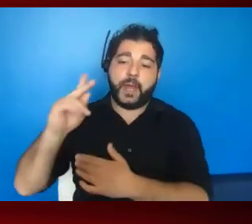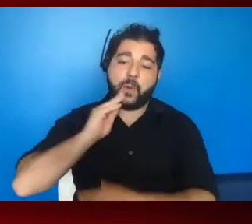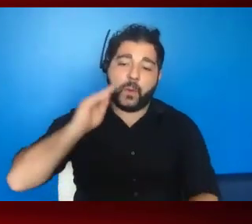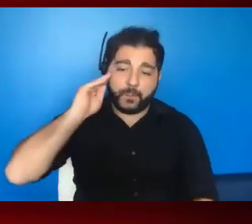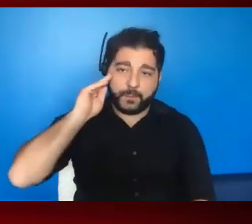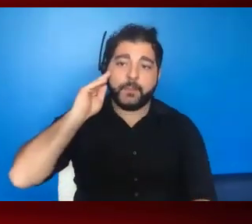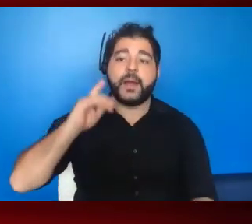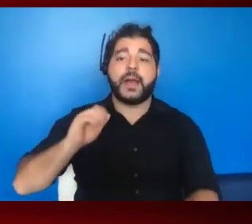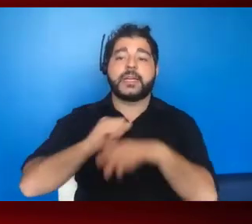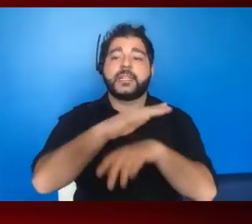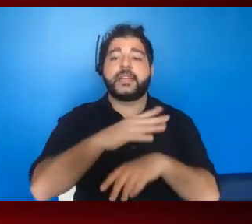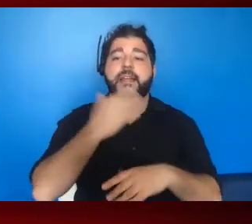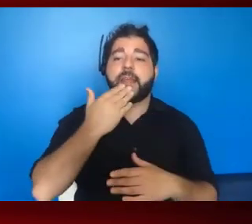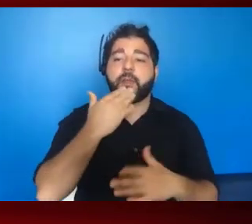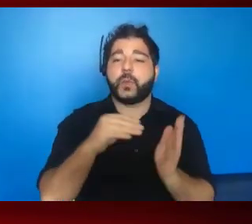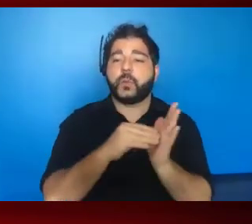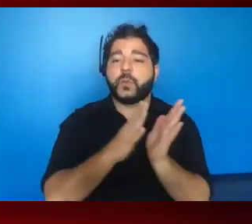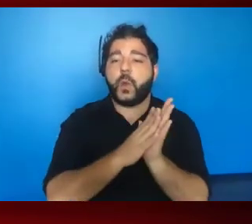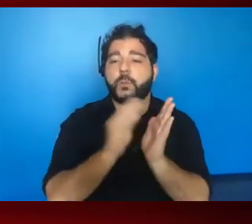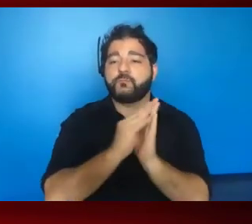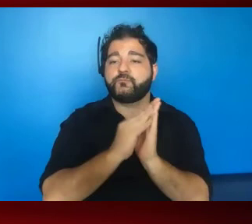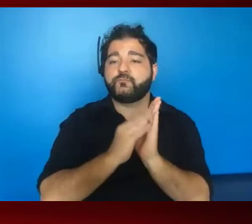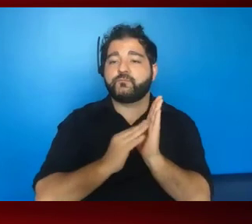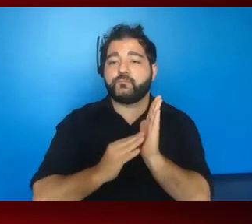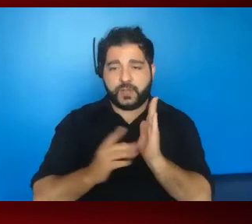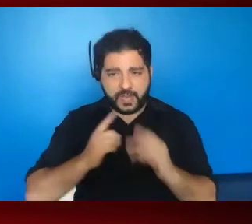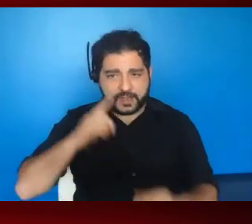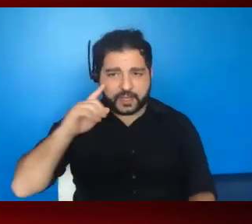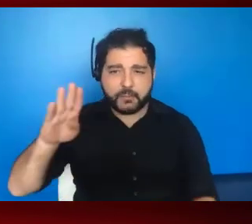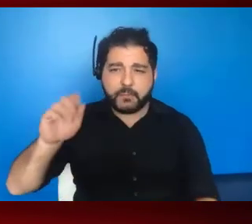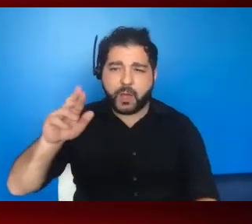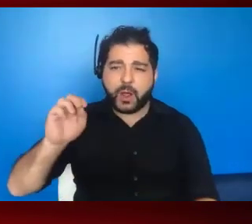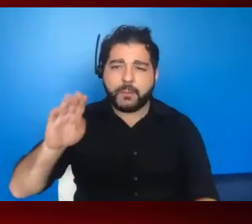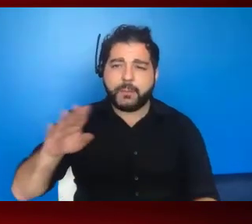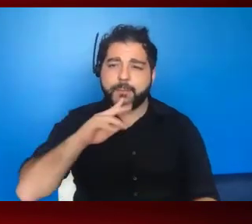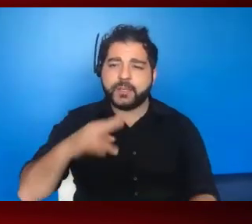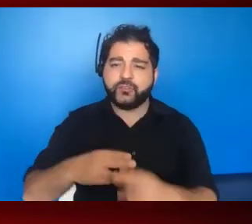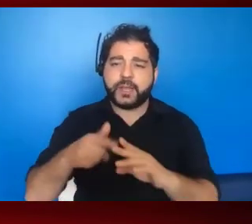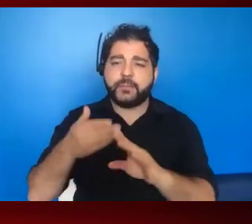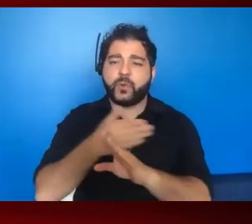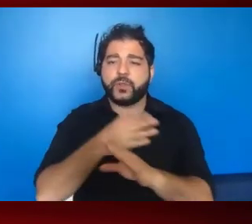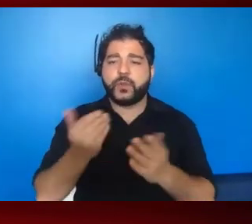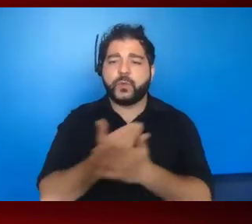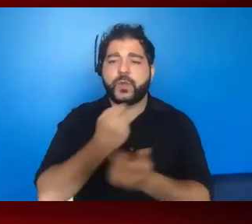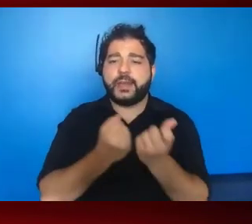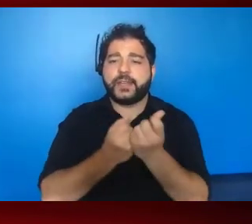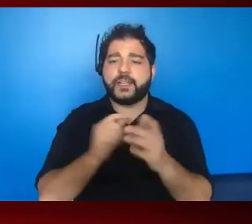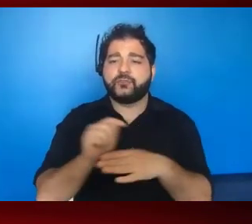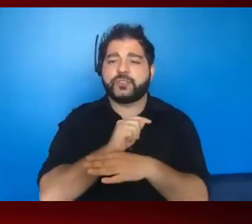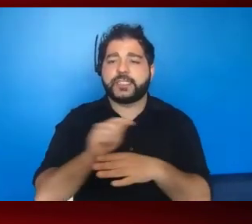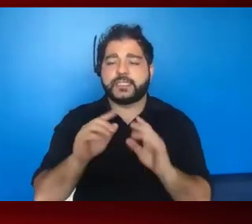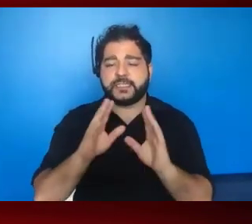send a thank you note. Um, um, I think Barb mentioned this on the Wednesday new advocate training session. Um,